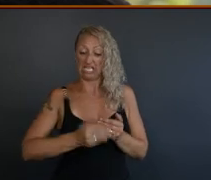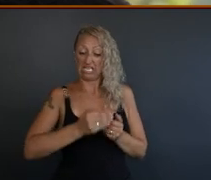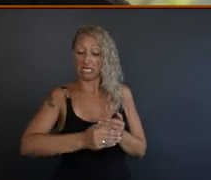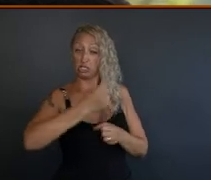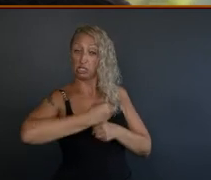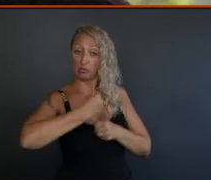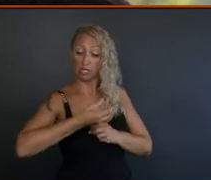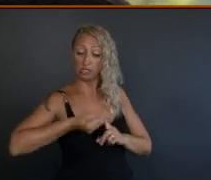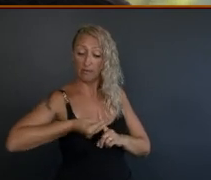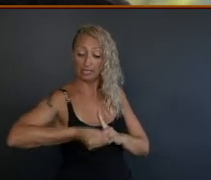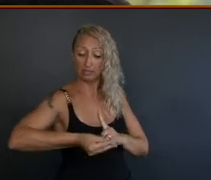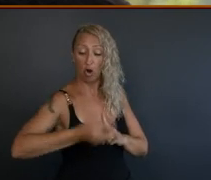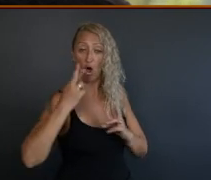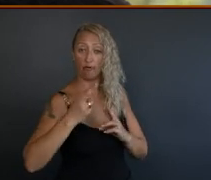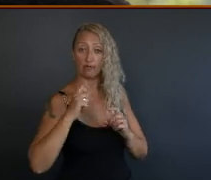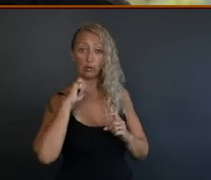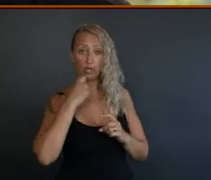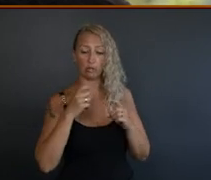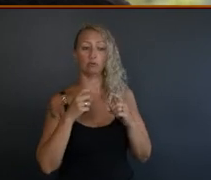closer to achieving justice, you know.